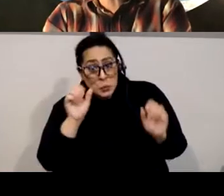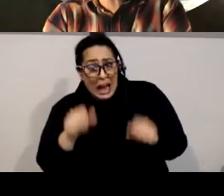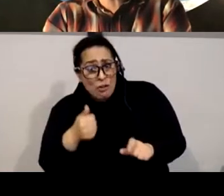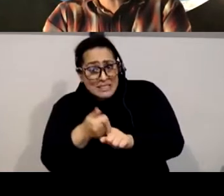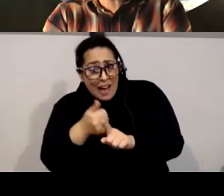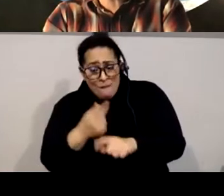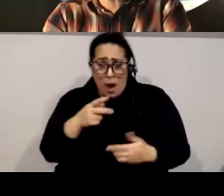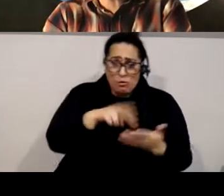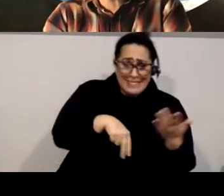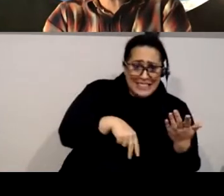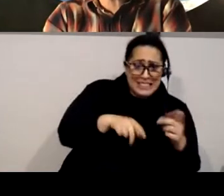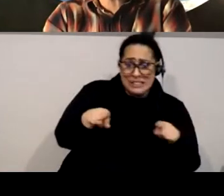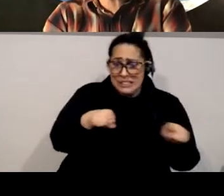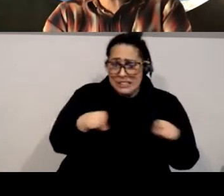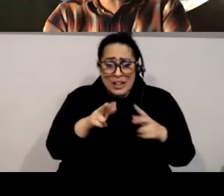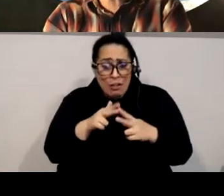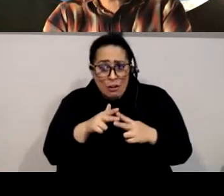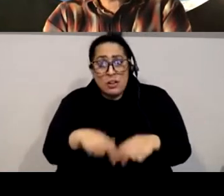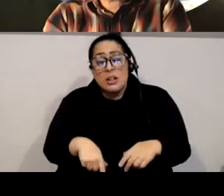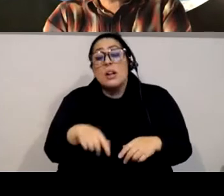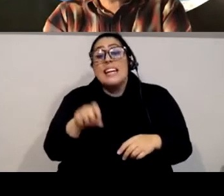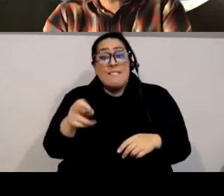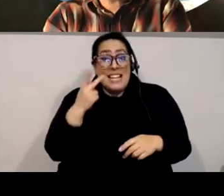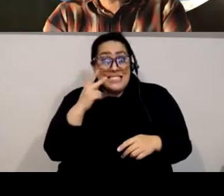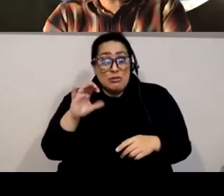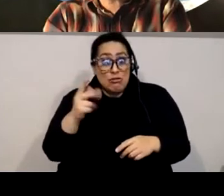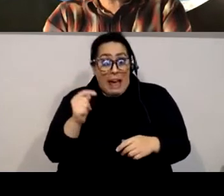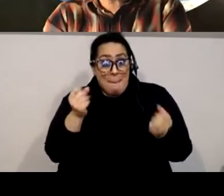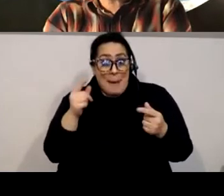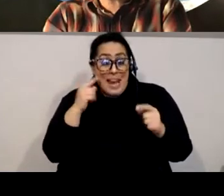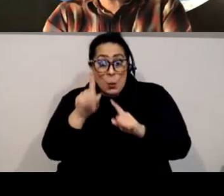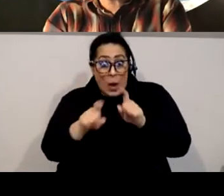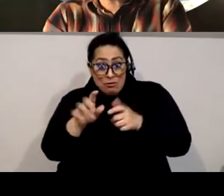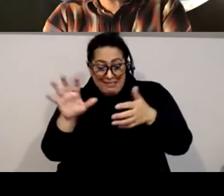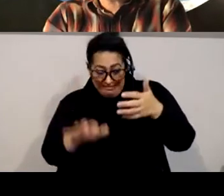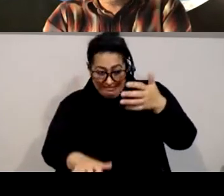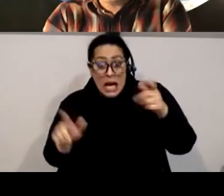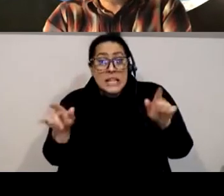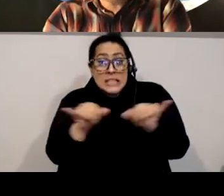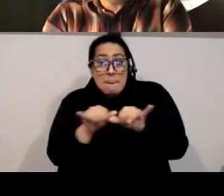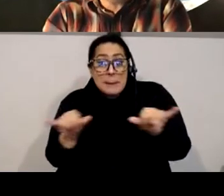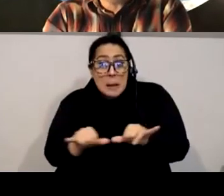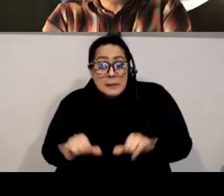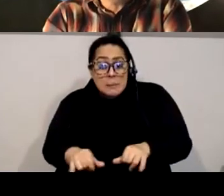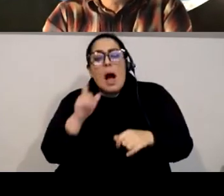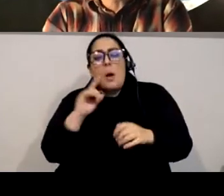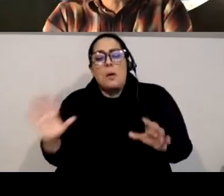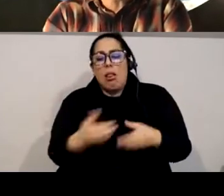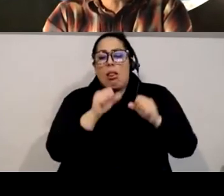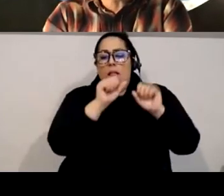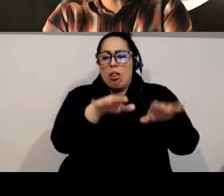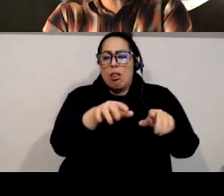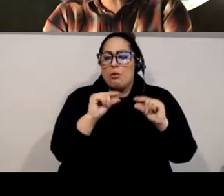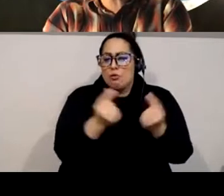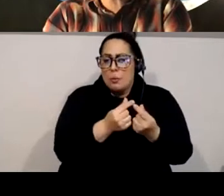And I may just so you know, I may group the questions together so that we can get to as many as possible. And now, with